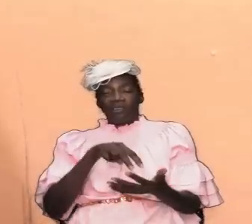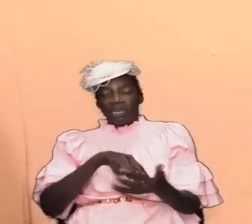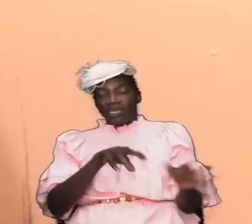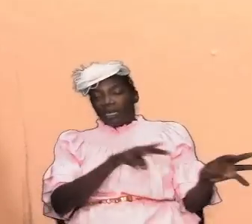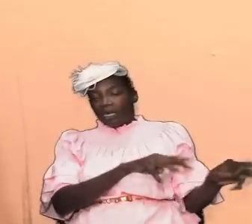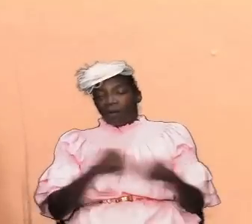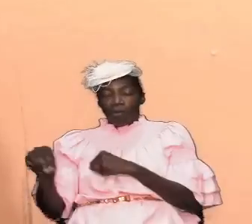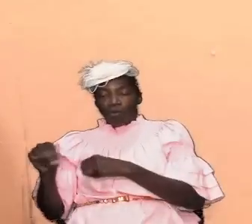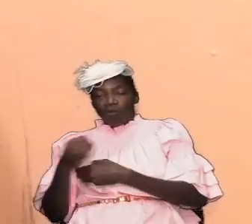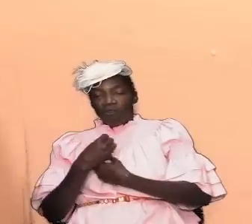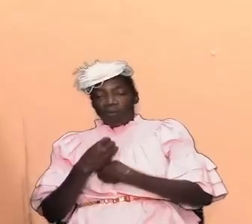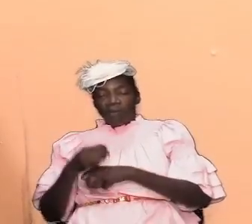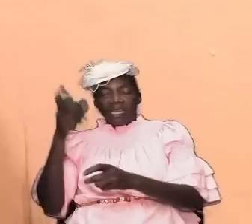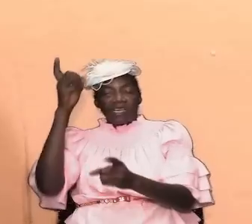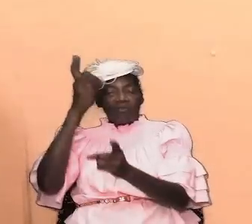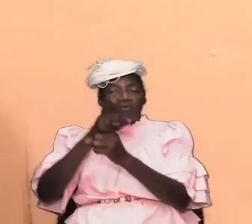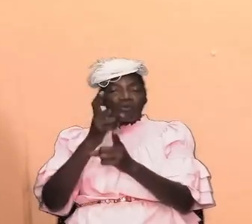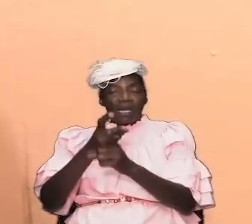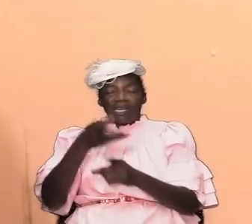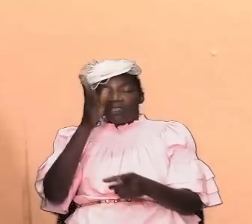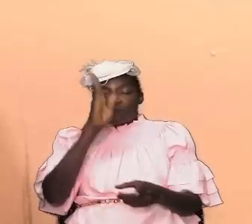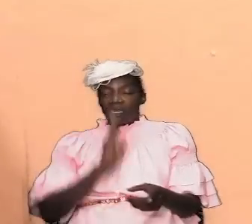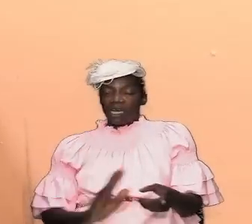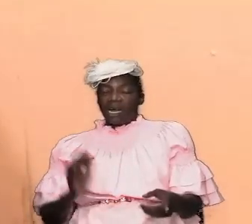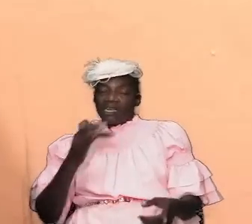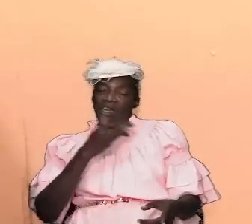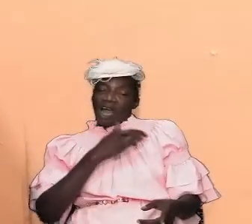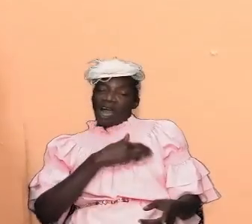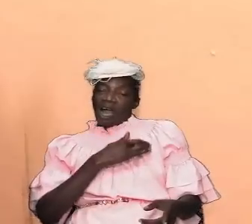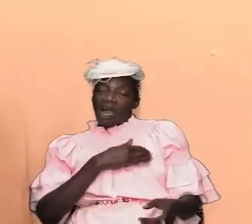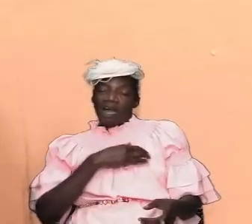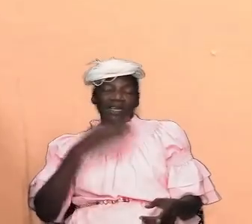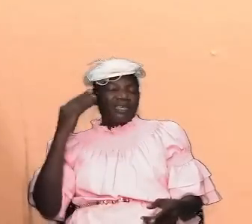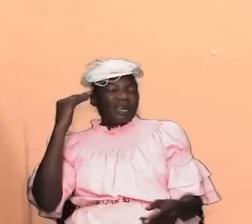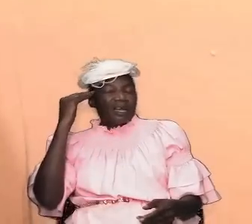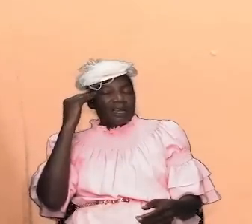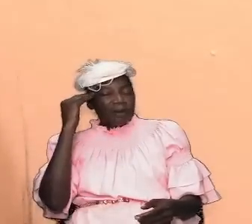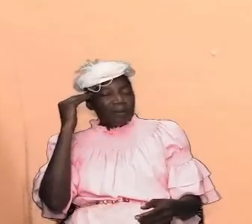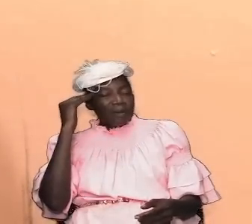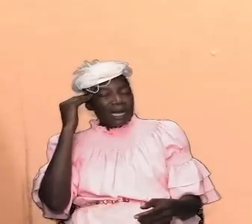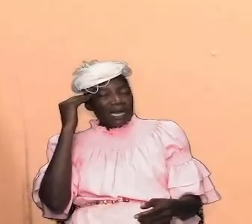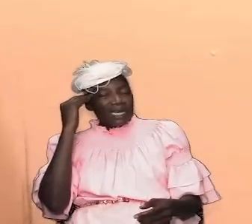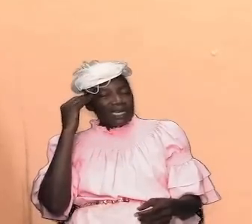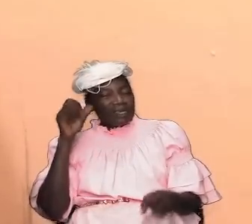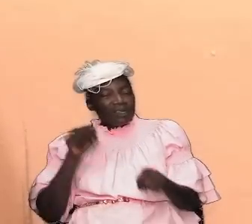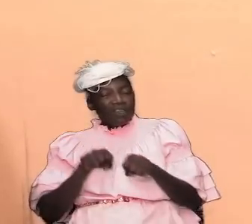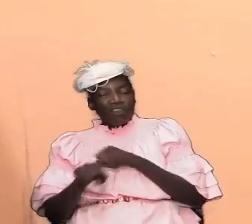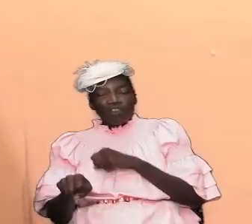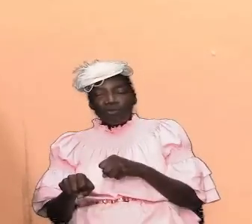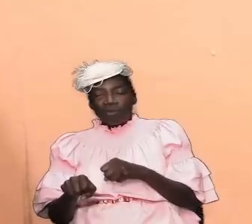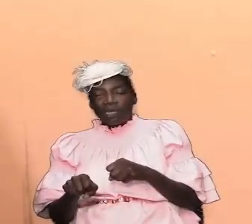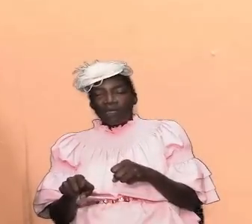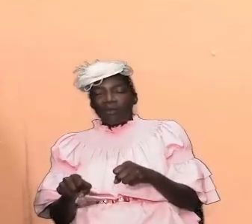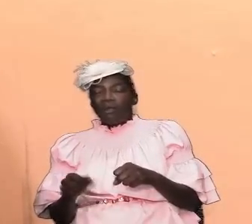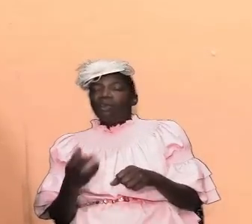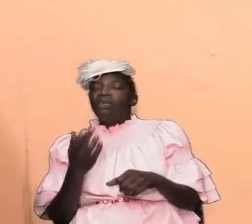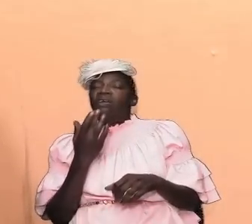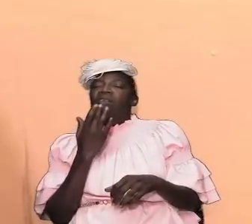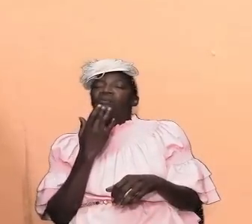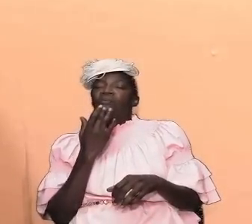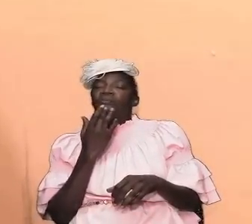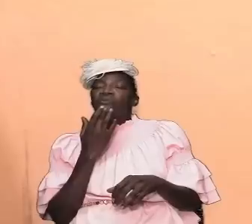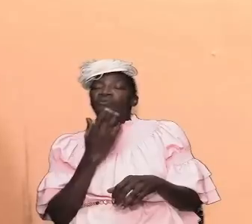move to make it right with god make it right in our hearts make it right in our minds so that we can appreciate and